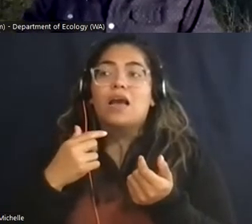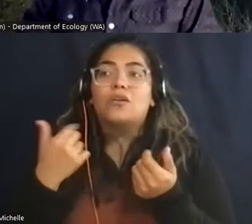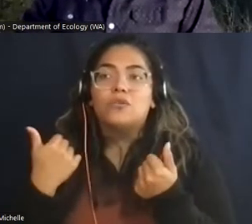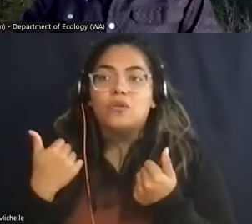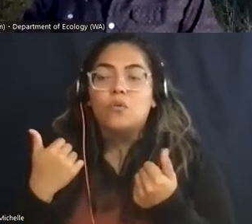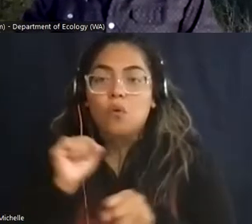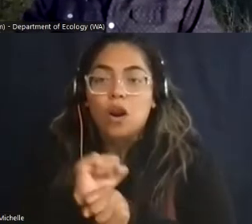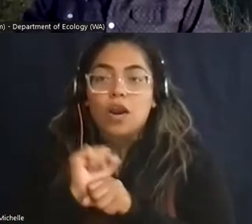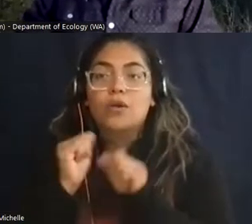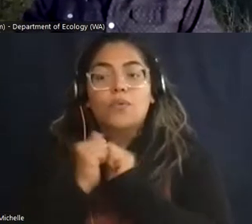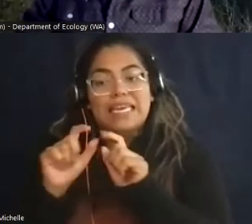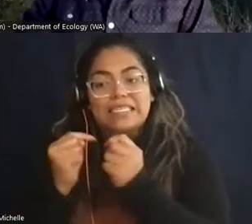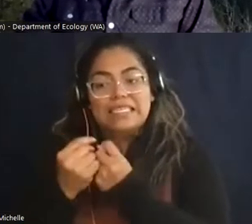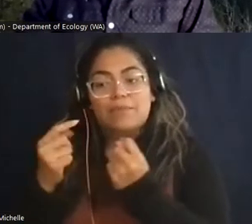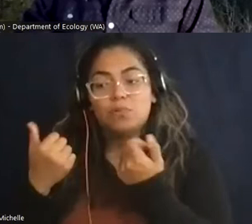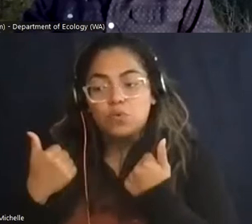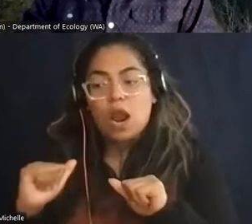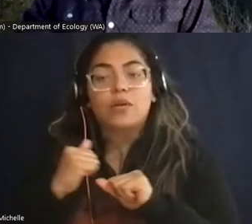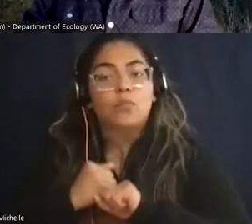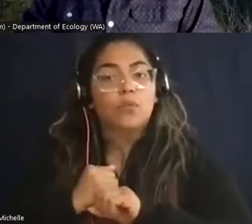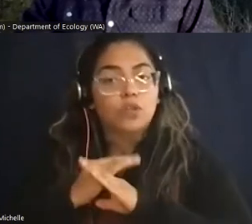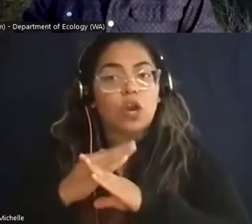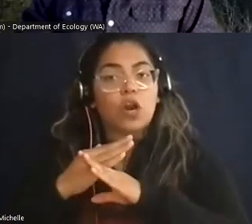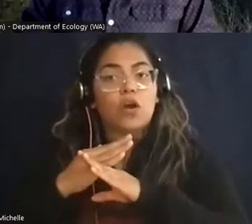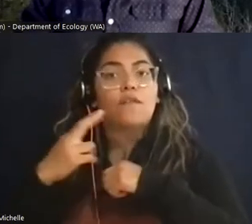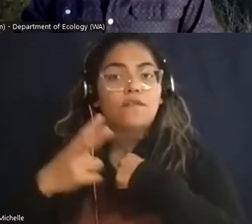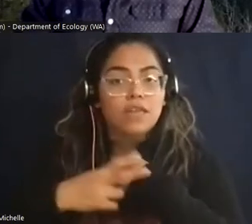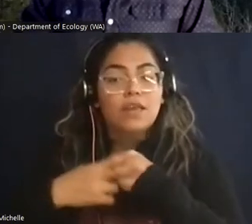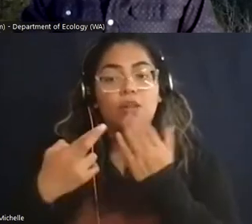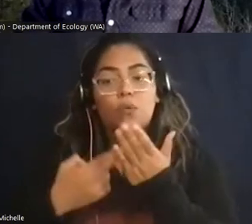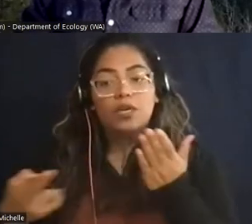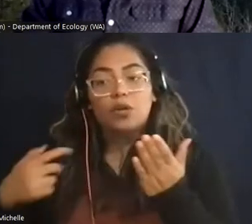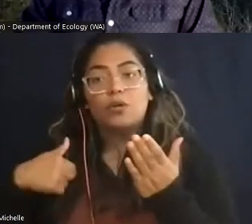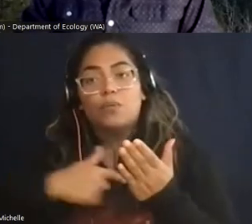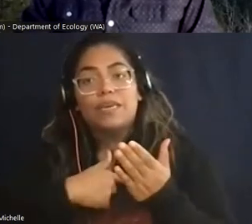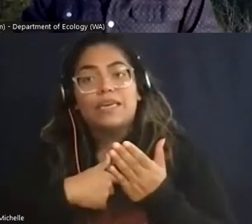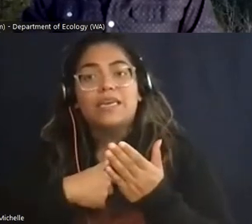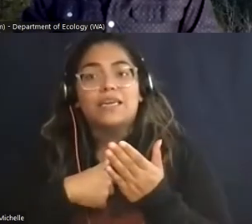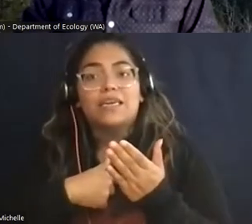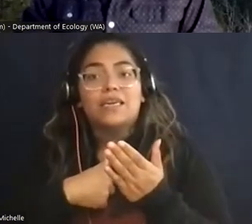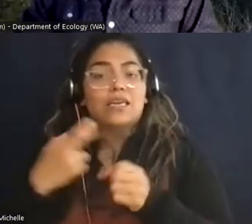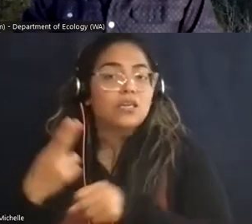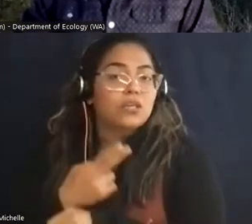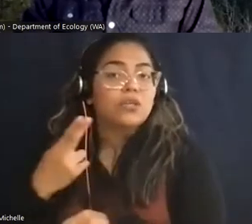preserve the resources that we feel to,